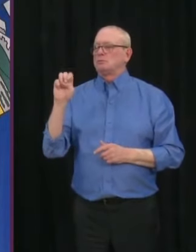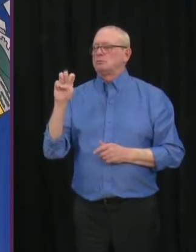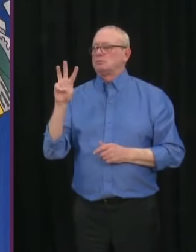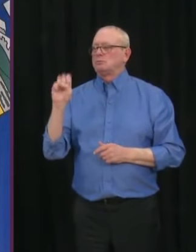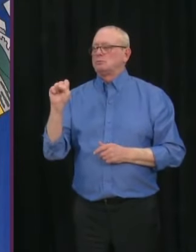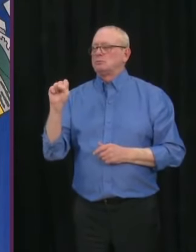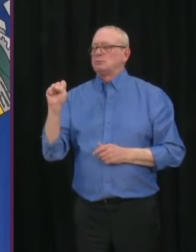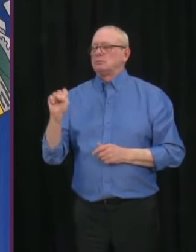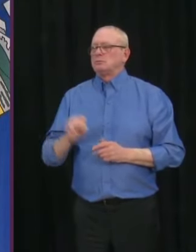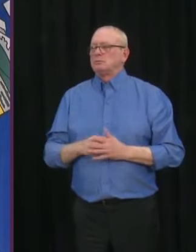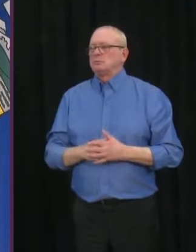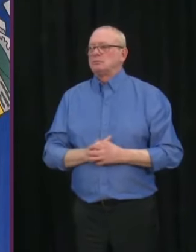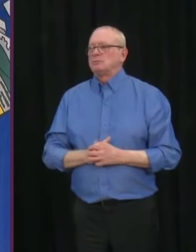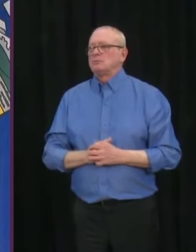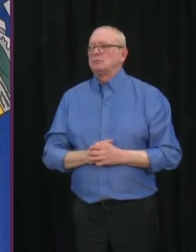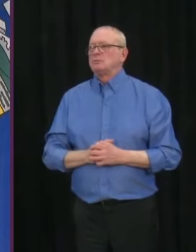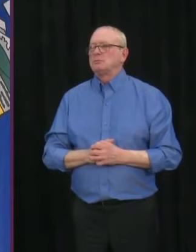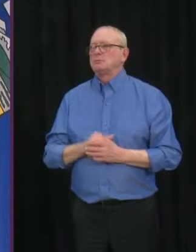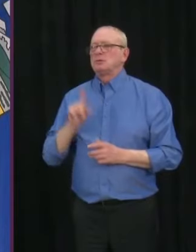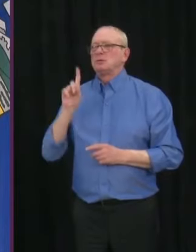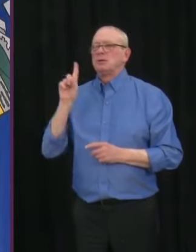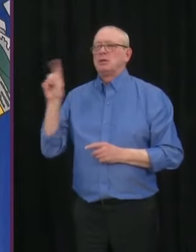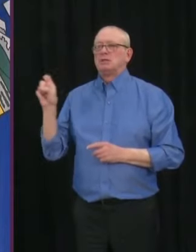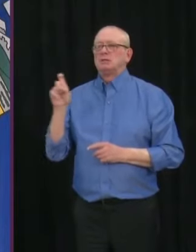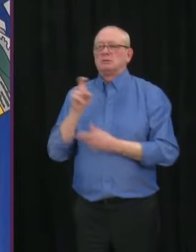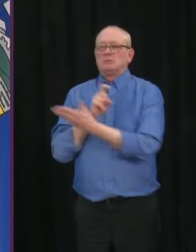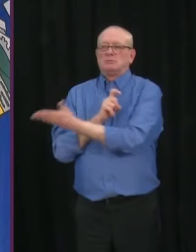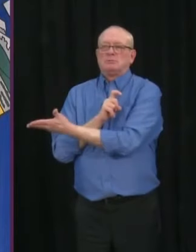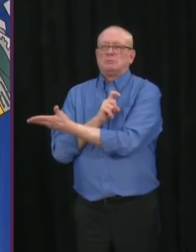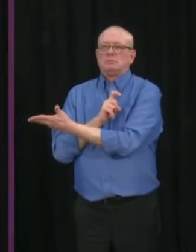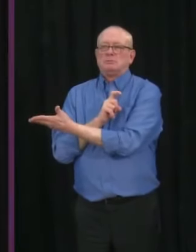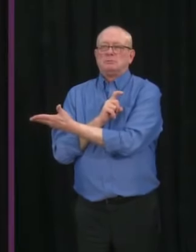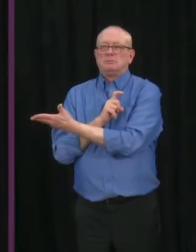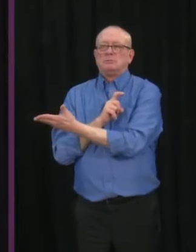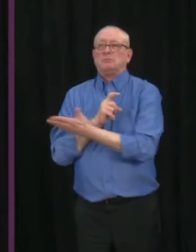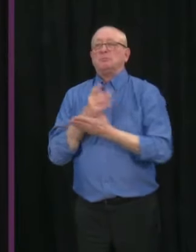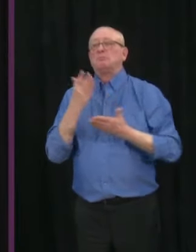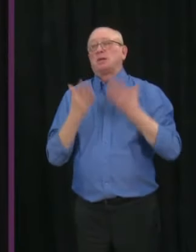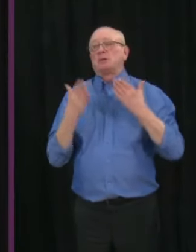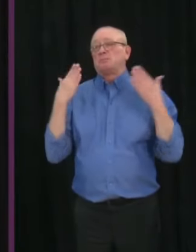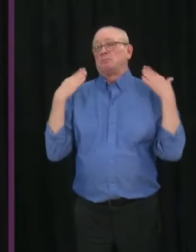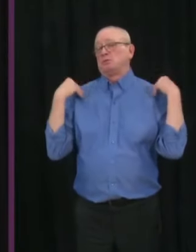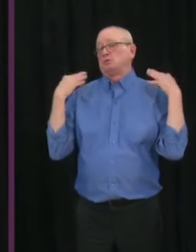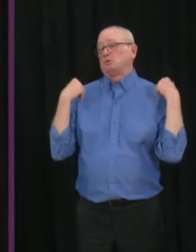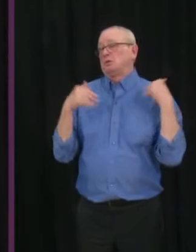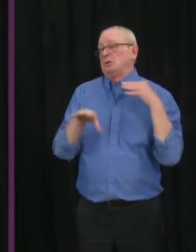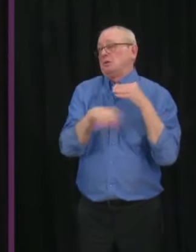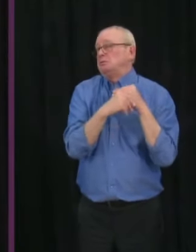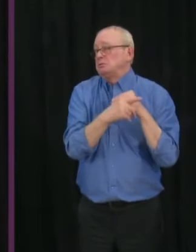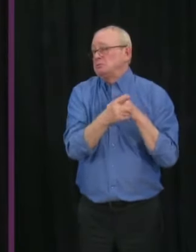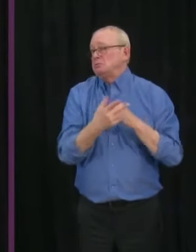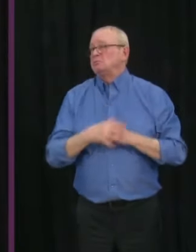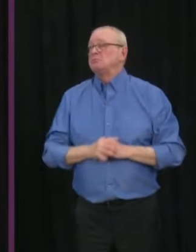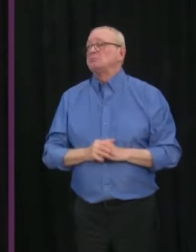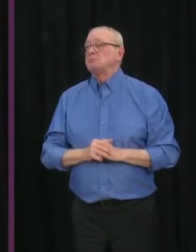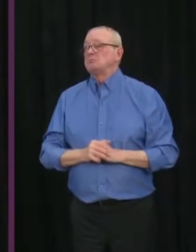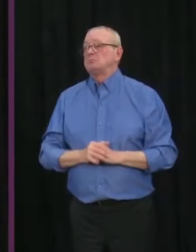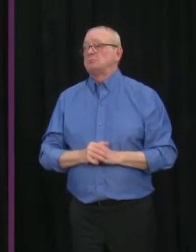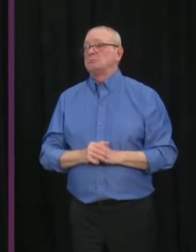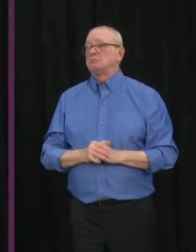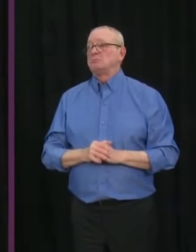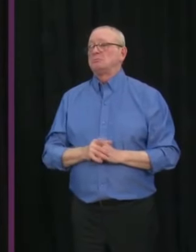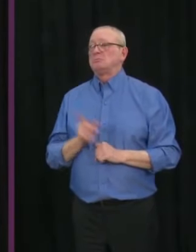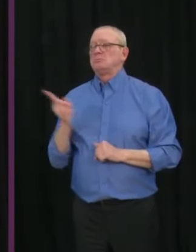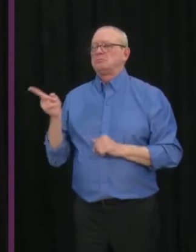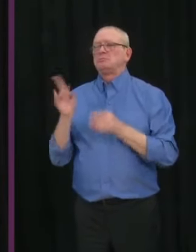Hi, this question is for Dr. Hinshaw, but if the health minister wants to chime in, that'd be great. You were saying earlier you want to see a continuing reduction when it comes to